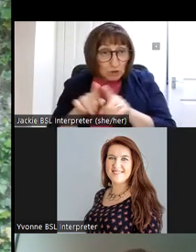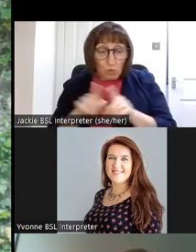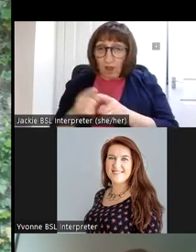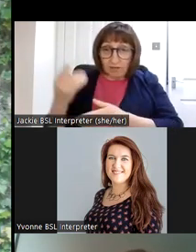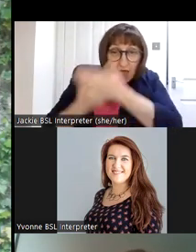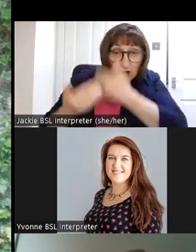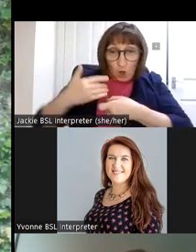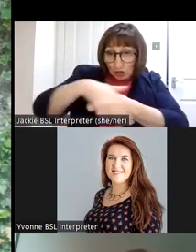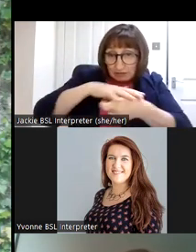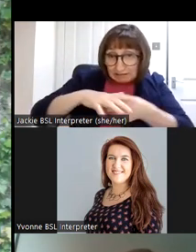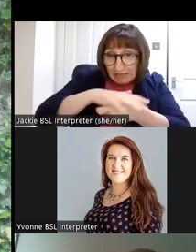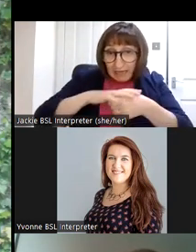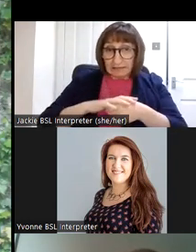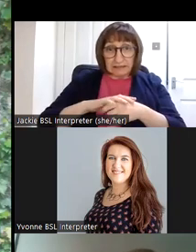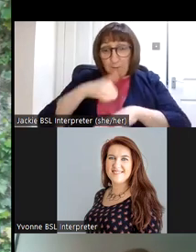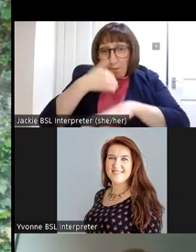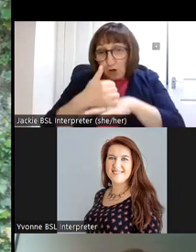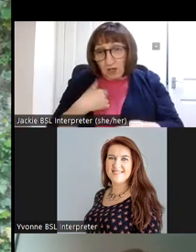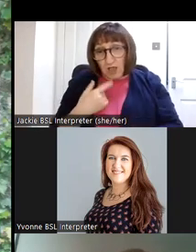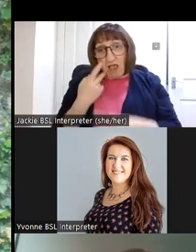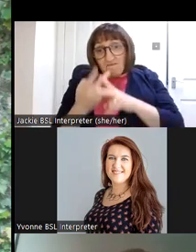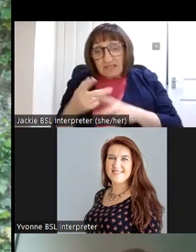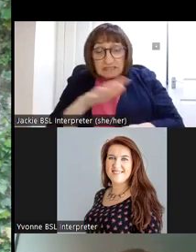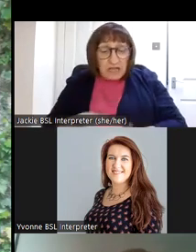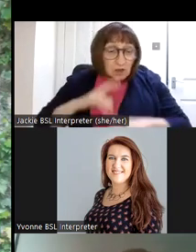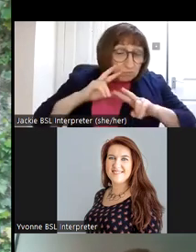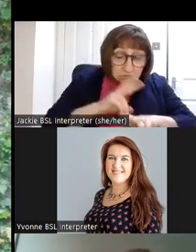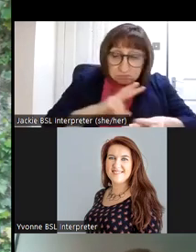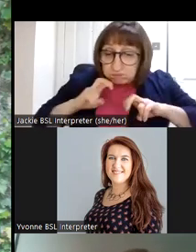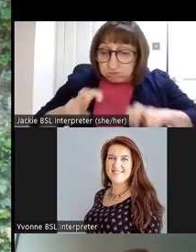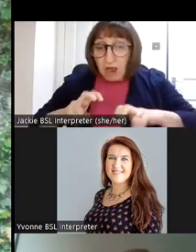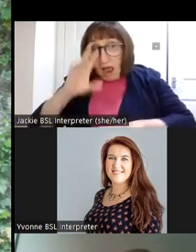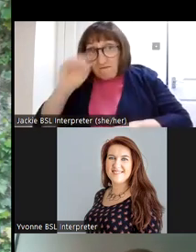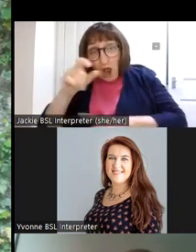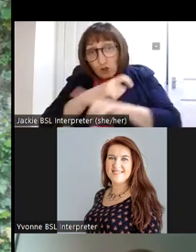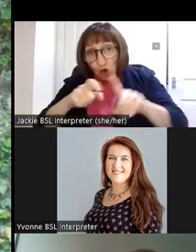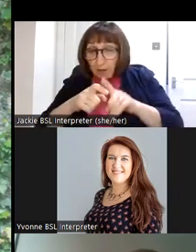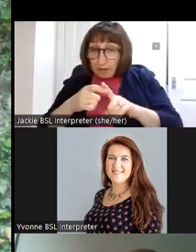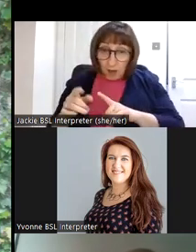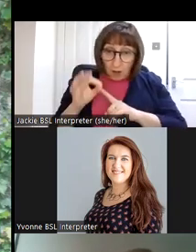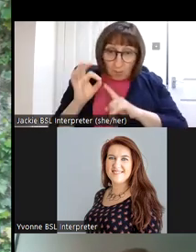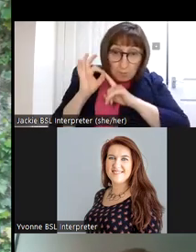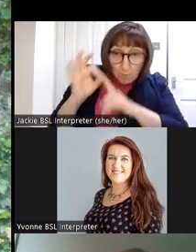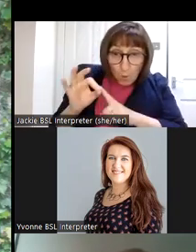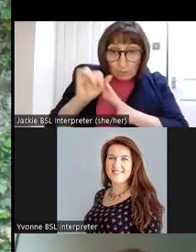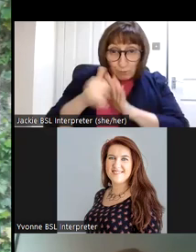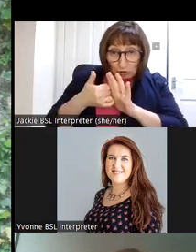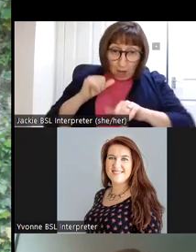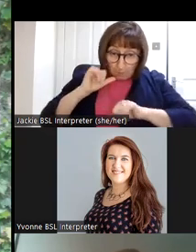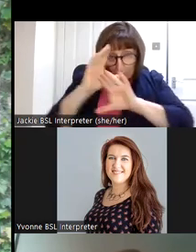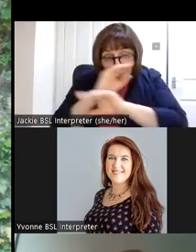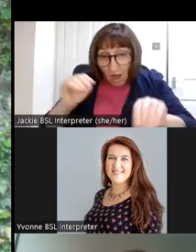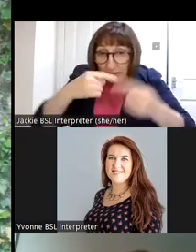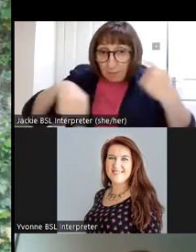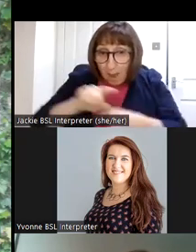sites and monuments so I would visit a site I'd advise on how the community can go about their proposed project uh